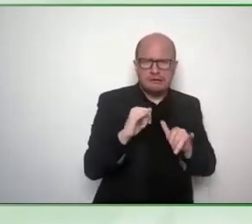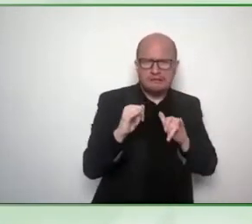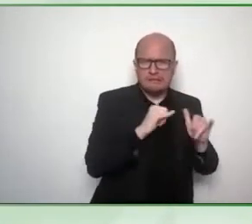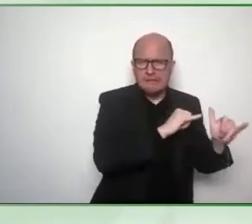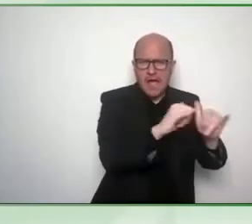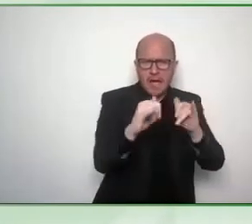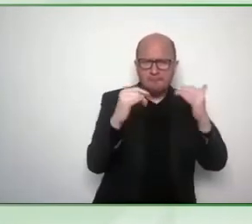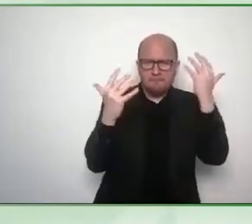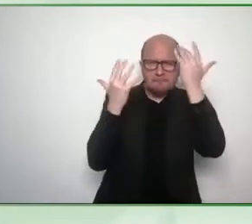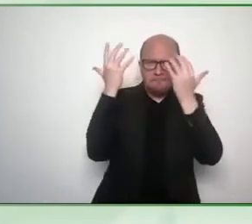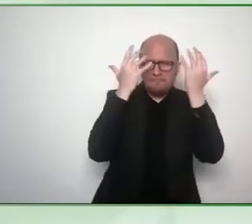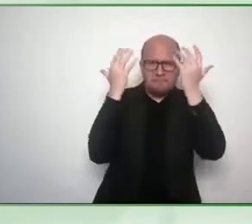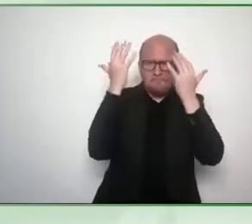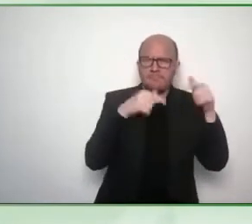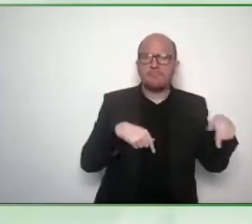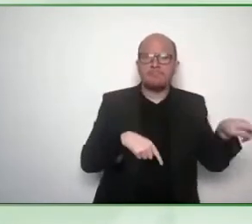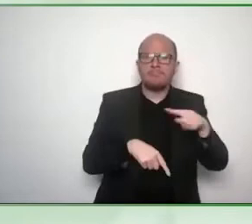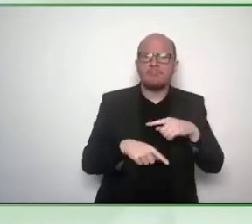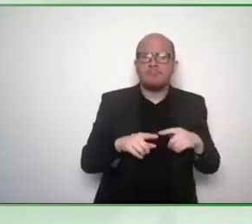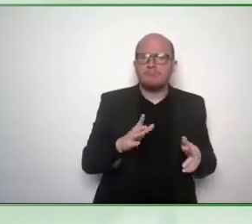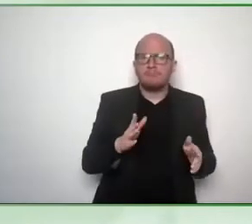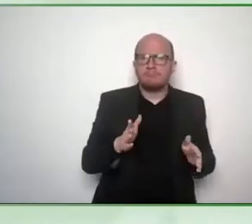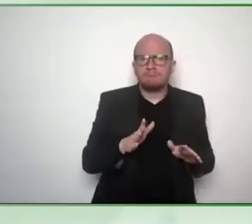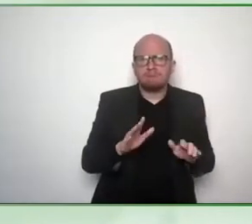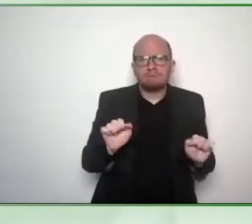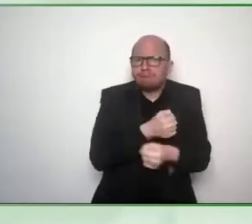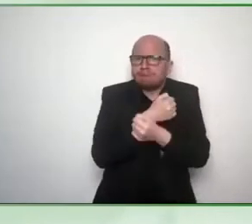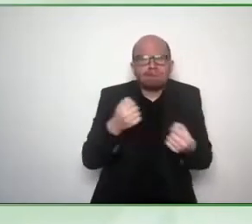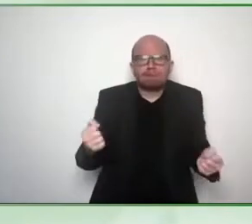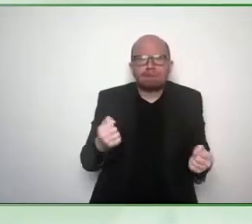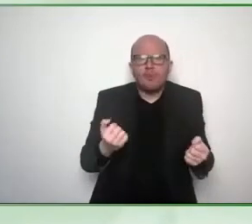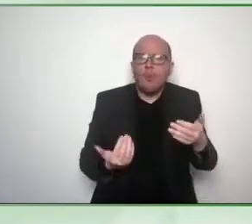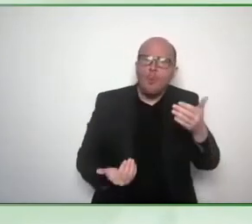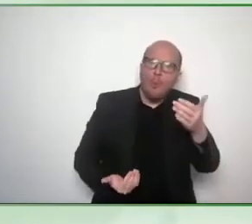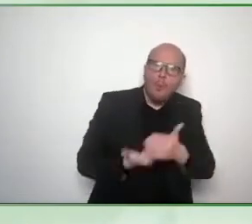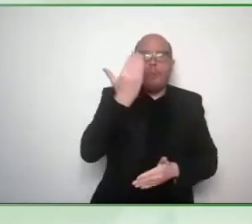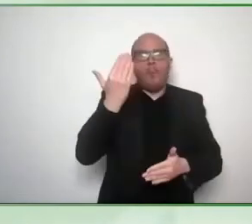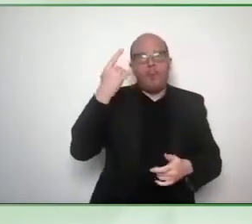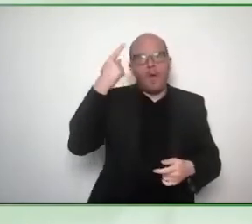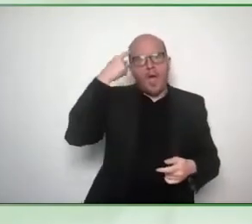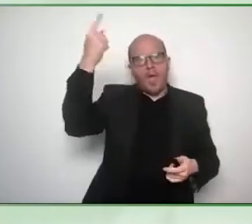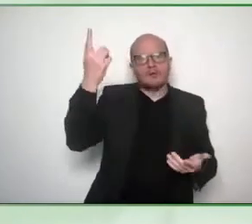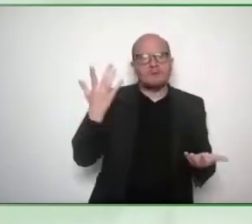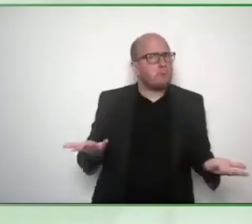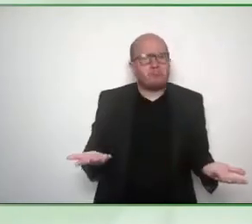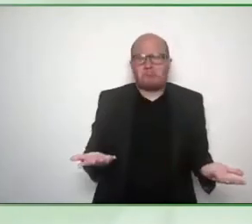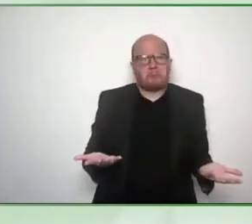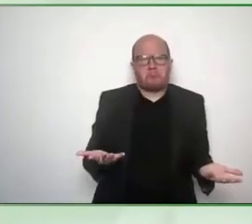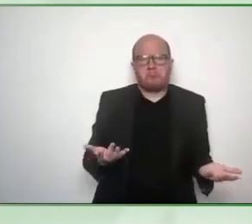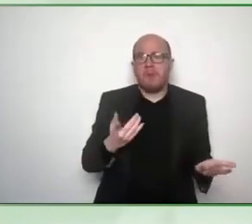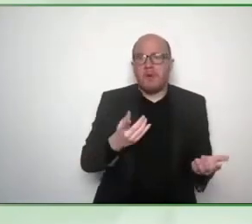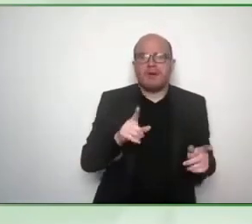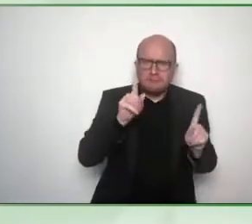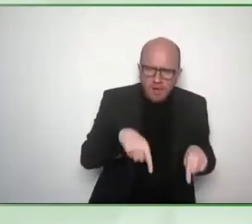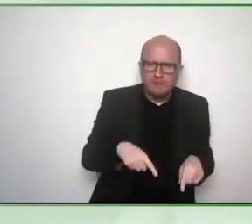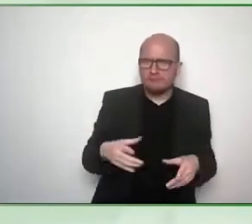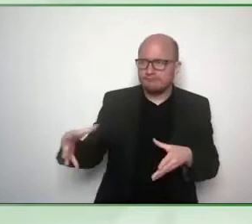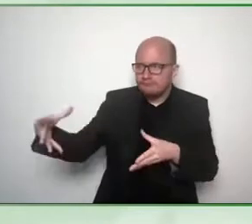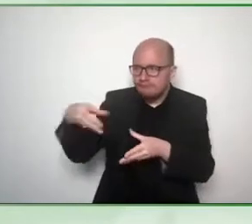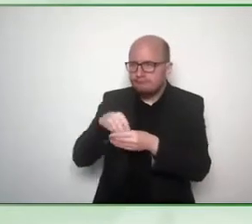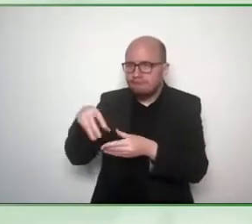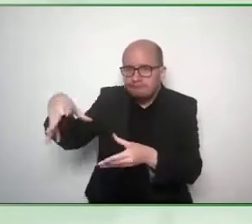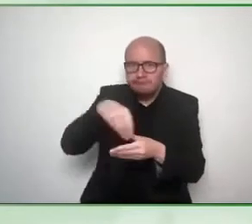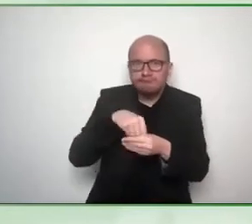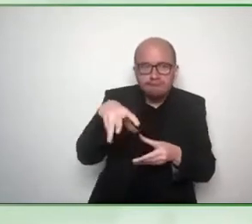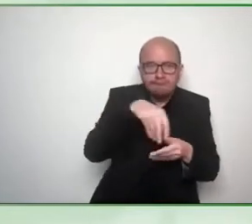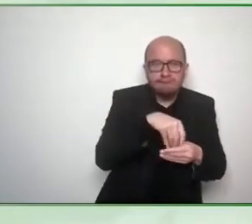because when I take myself out of the limelight when I take myself out of the focus and I put other people whose